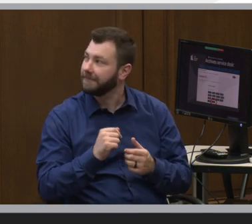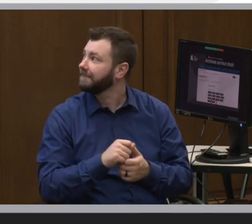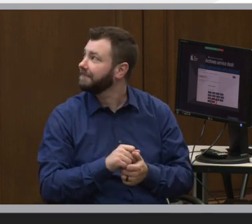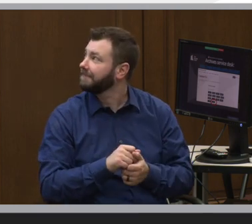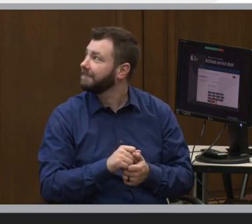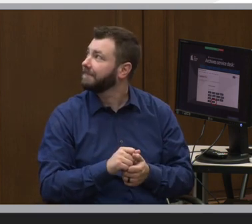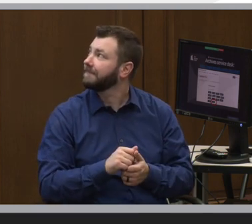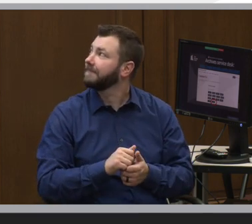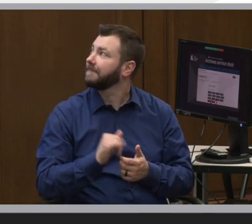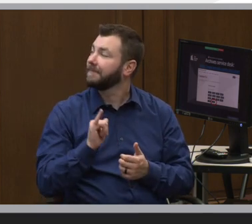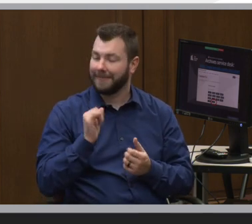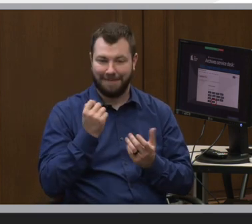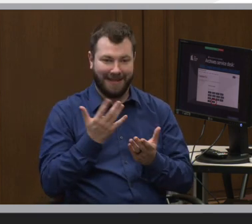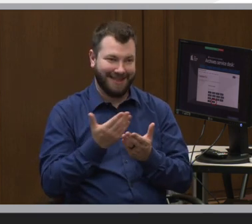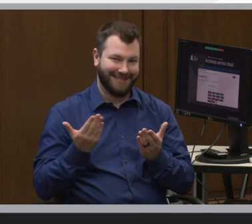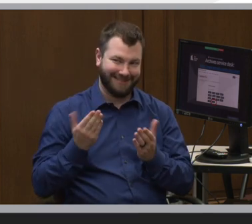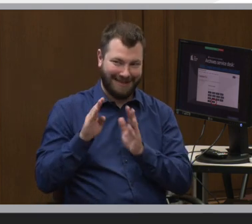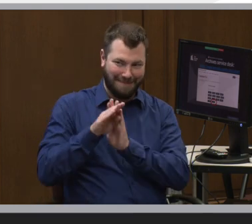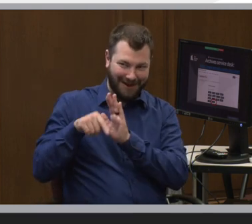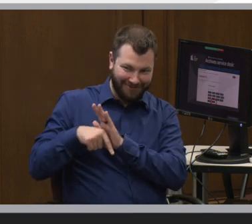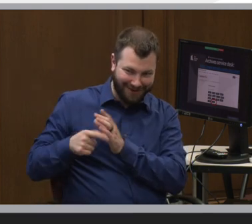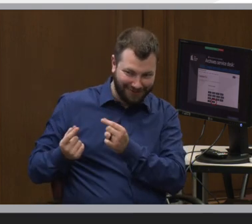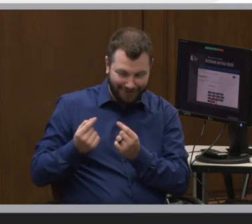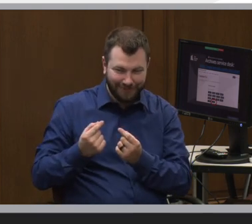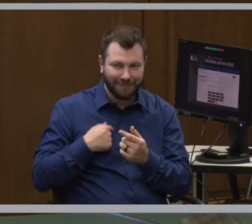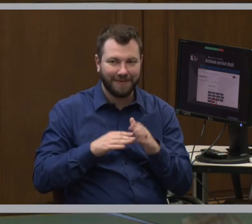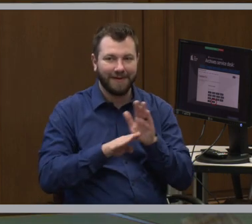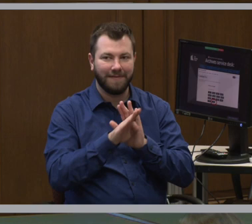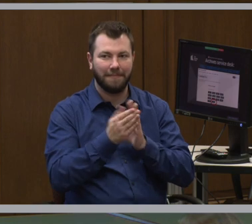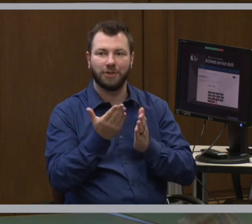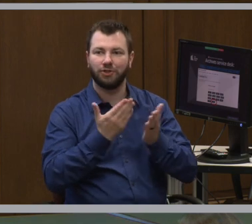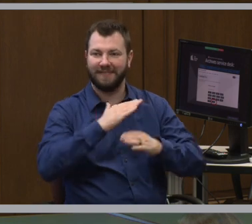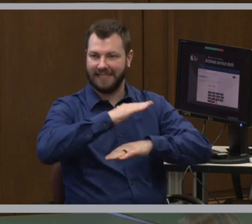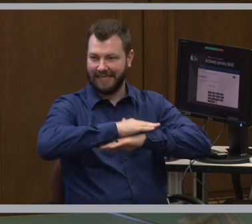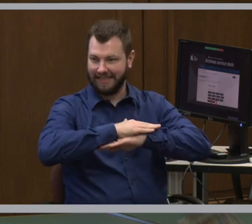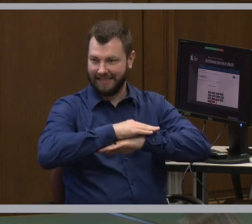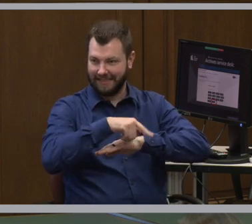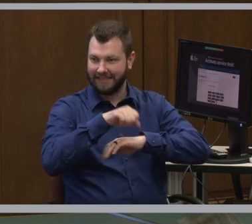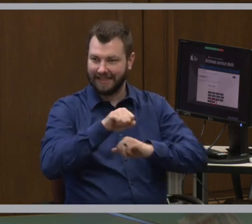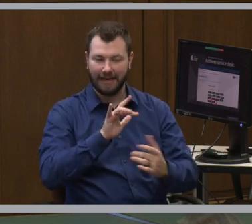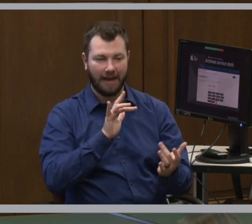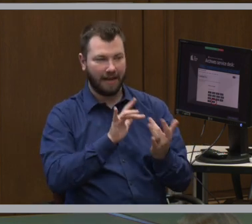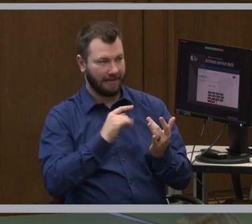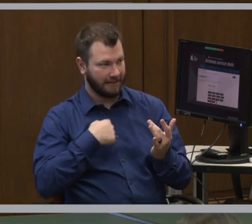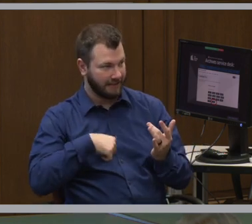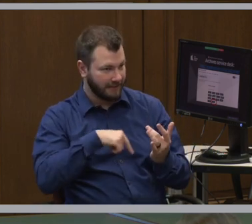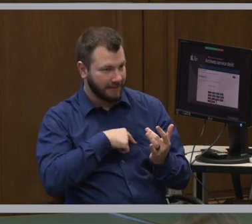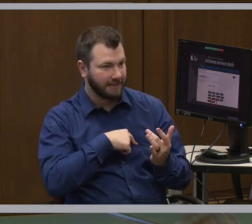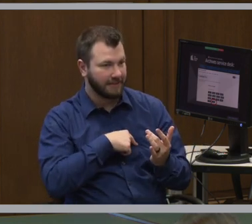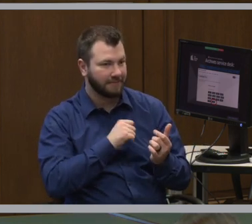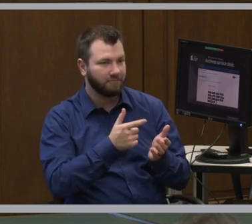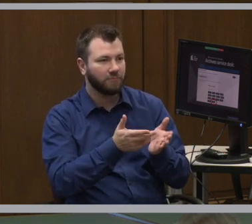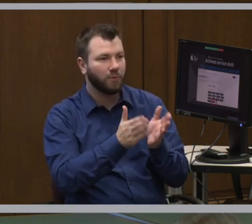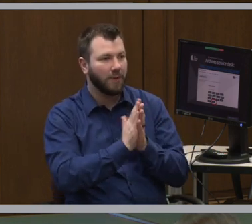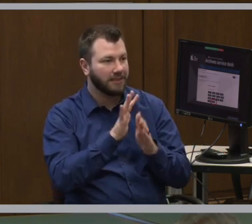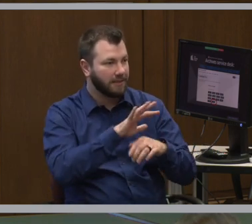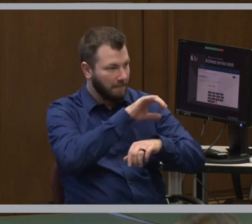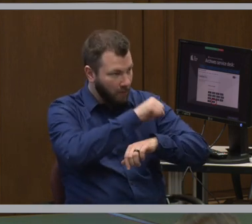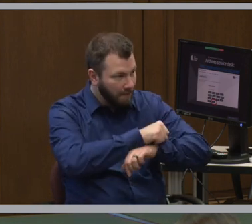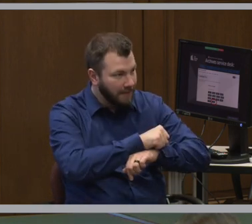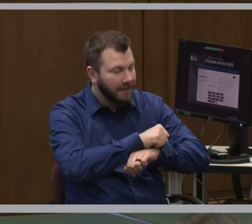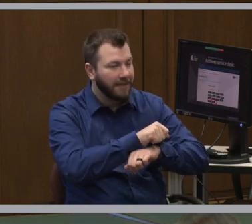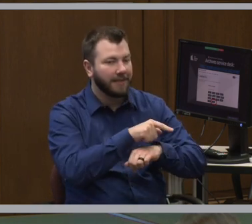among the many things we've been doing in the background, have developed a service desk where you can contact us to request an appointment,